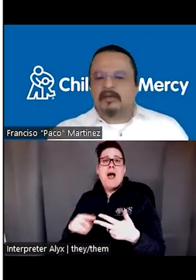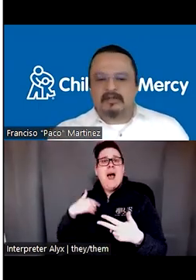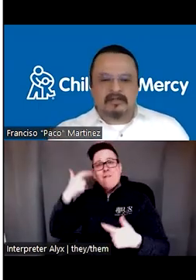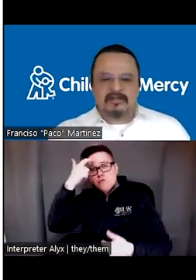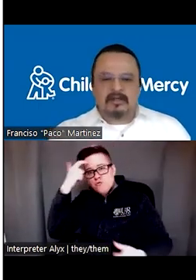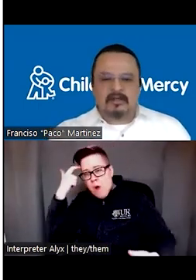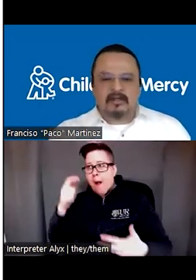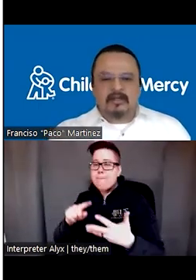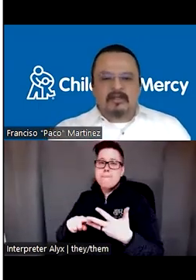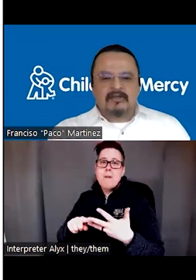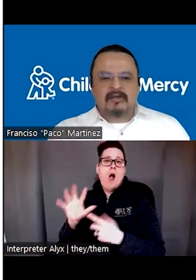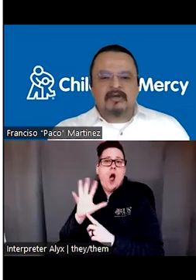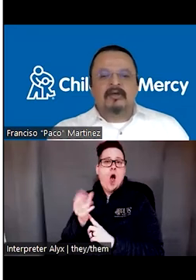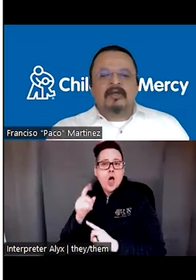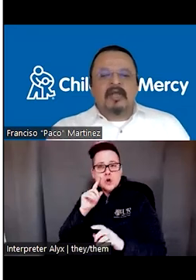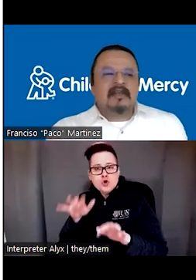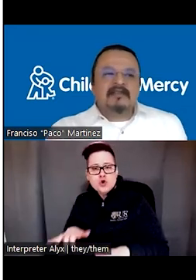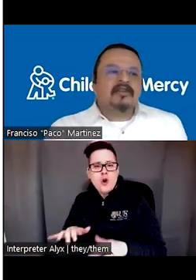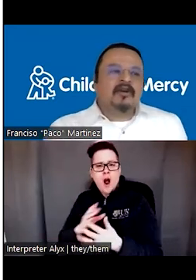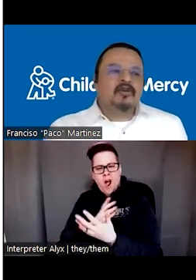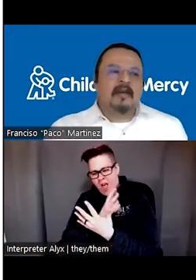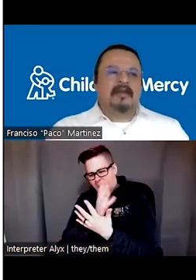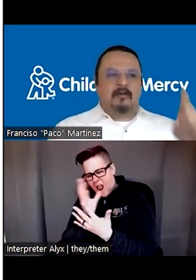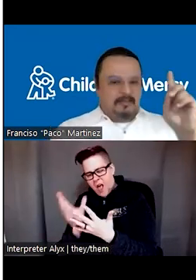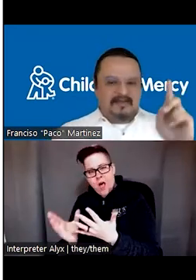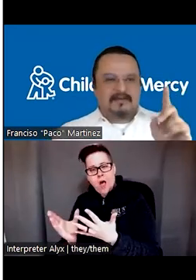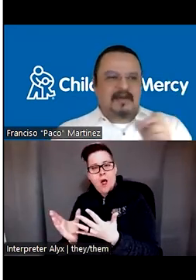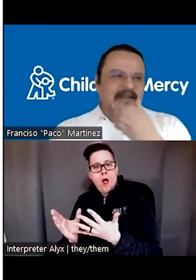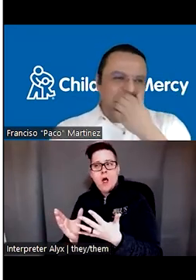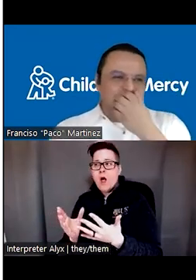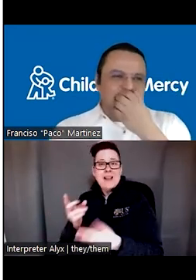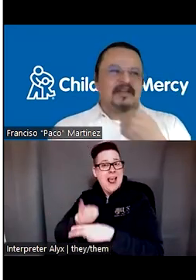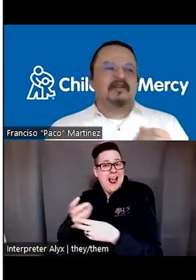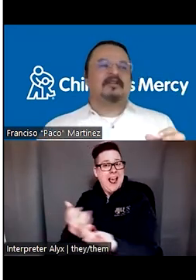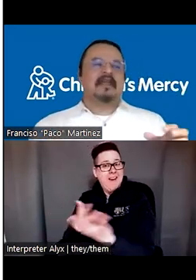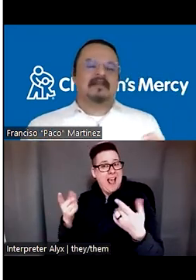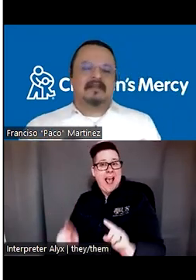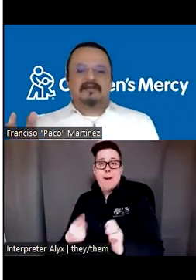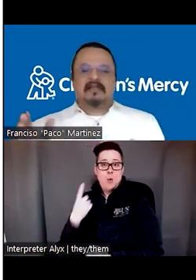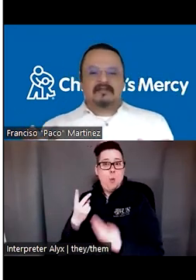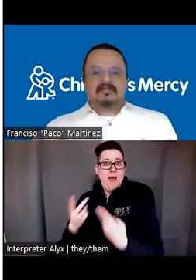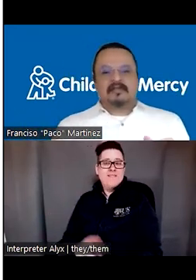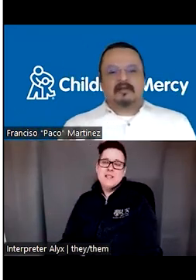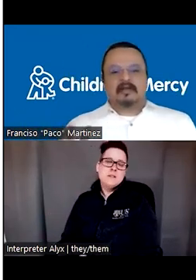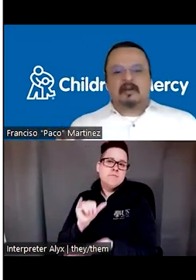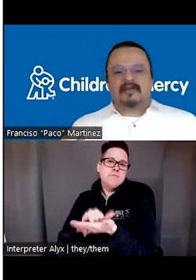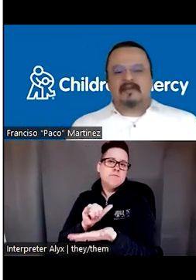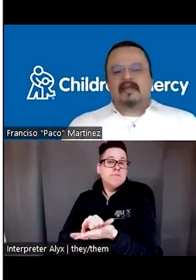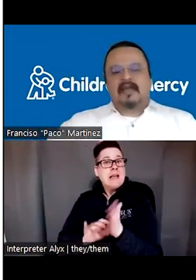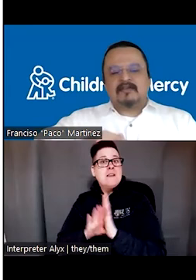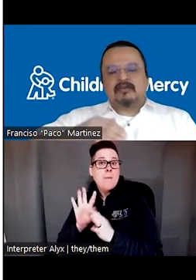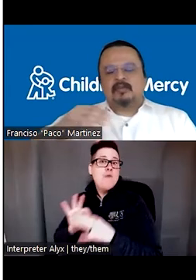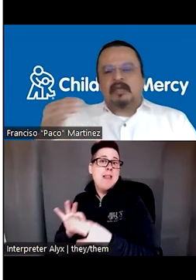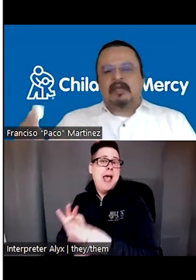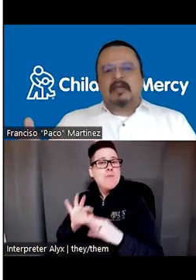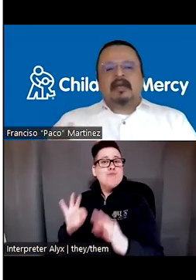with a lot of cultural shock. So, and it's not going to happen in one visit, right? Like you, you cannot create these relationships in only one visit.